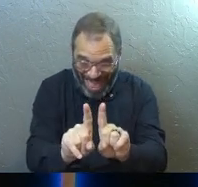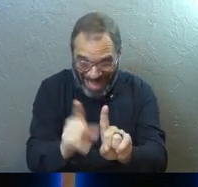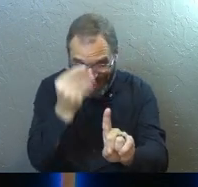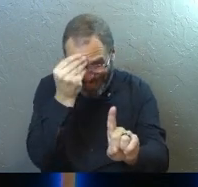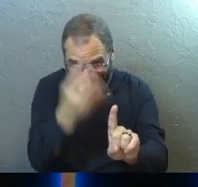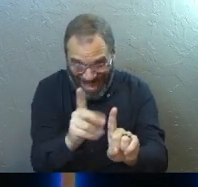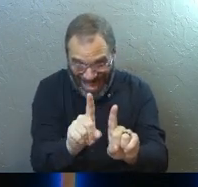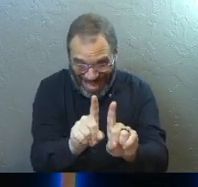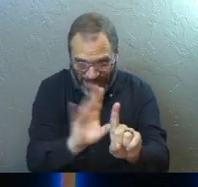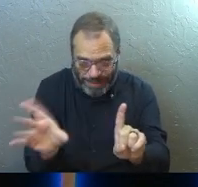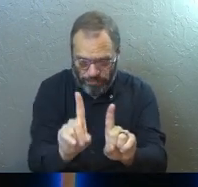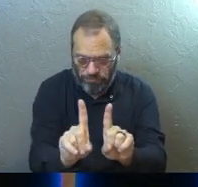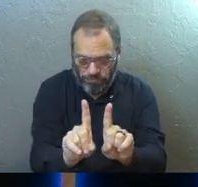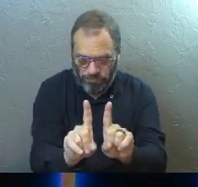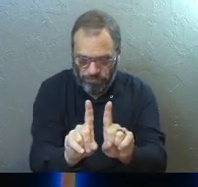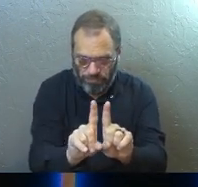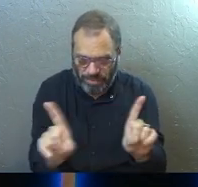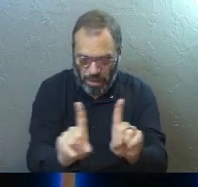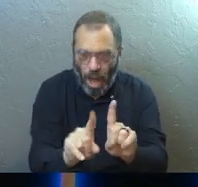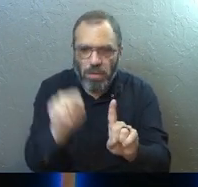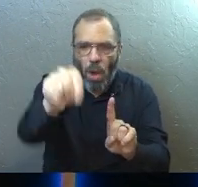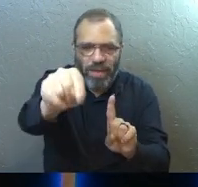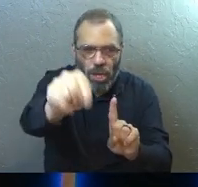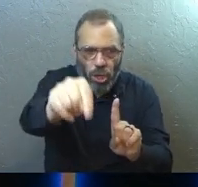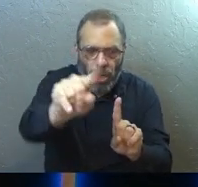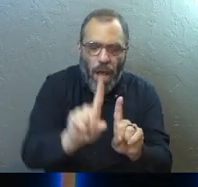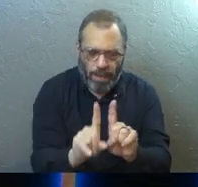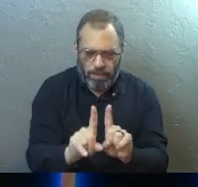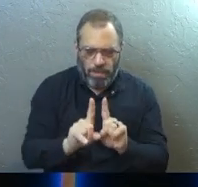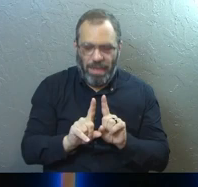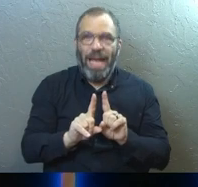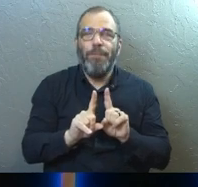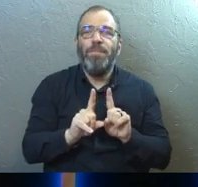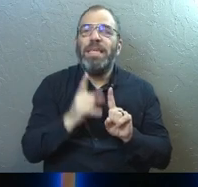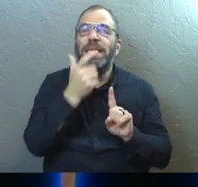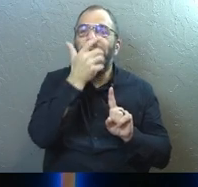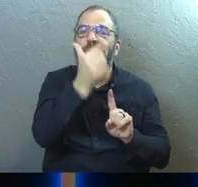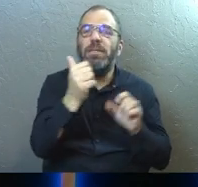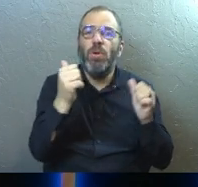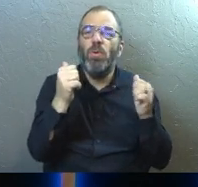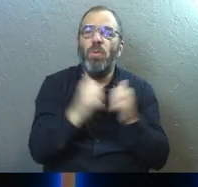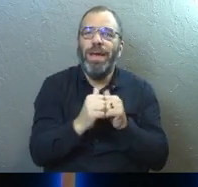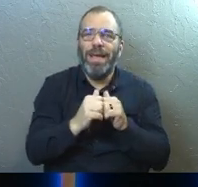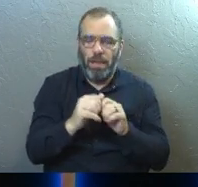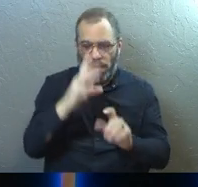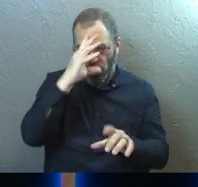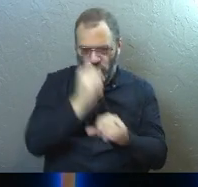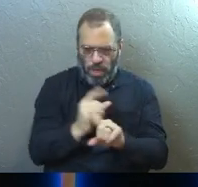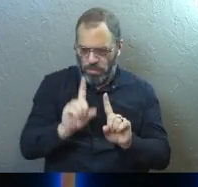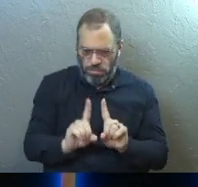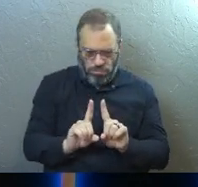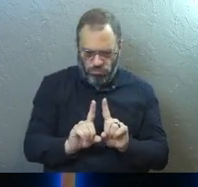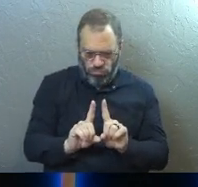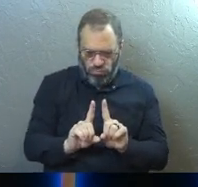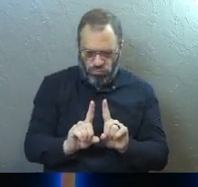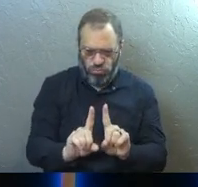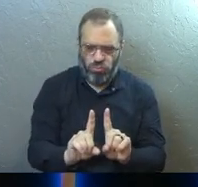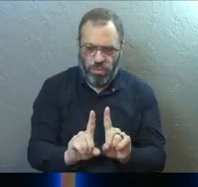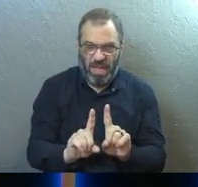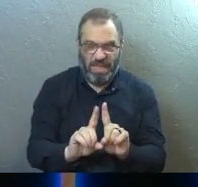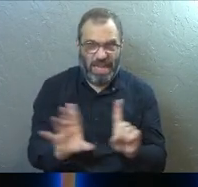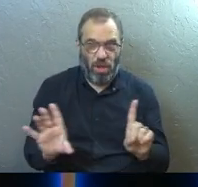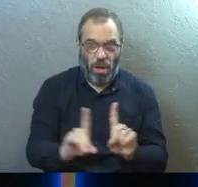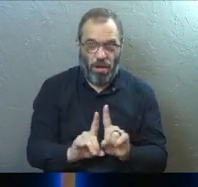or so, but that's it. Why? Because he's interested in there being this trust relationship between us and him.